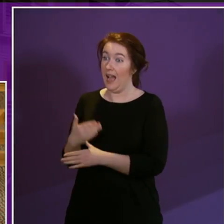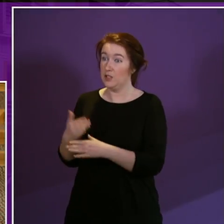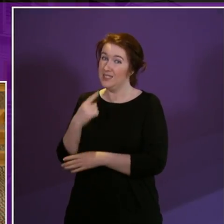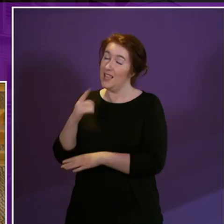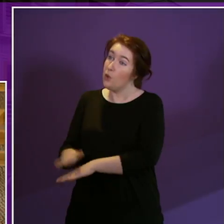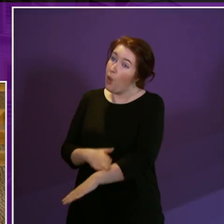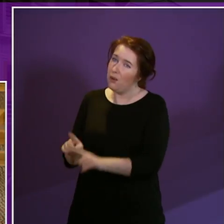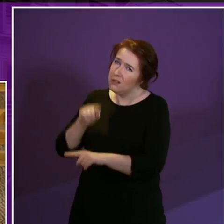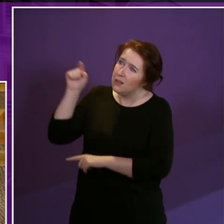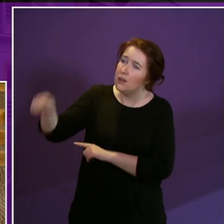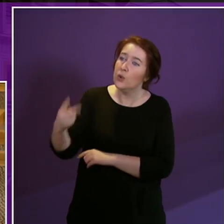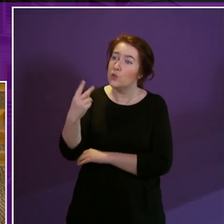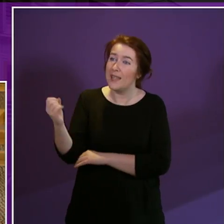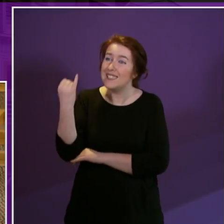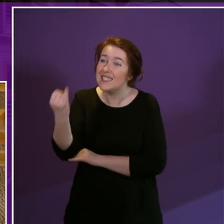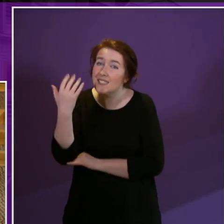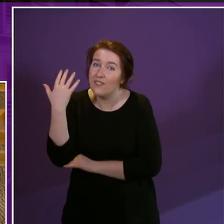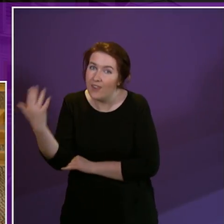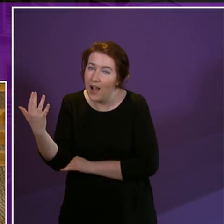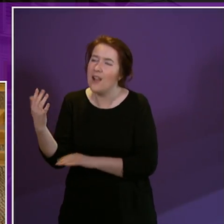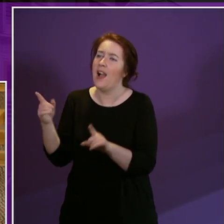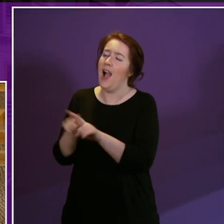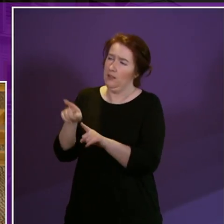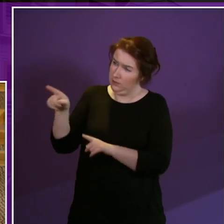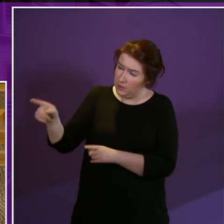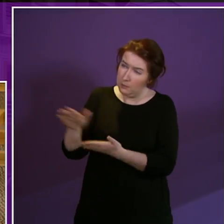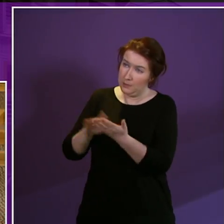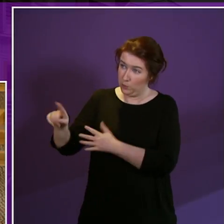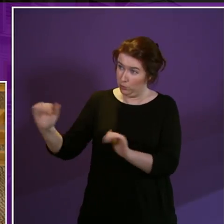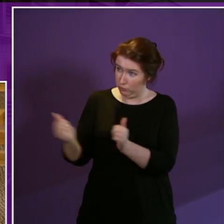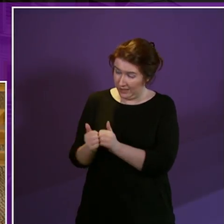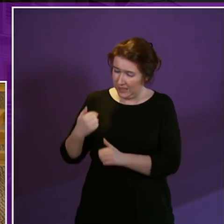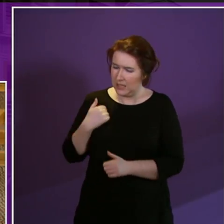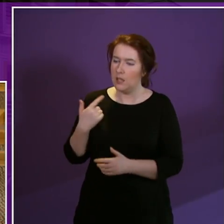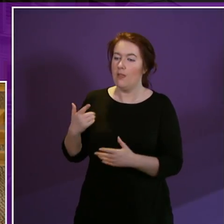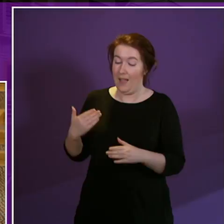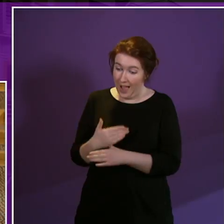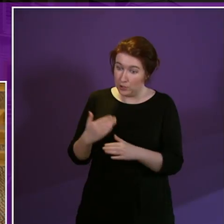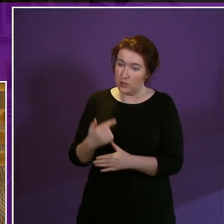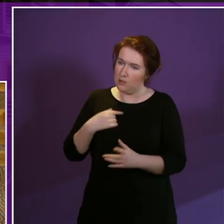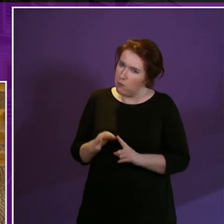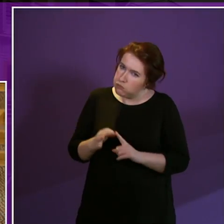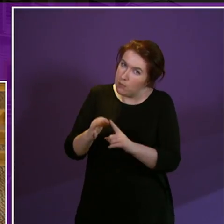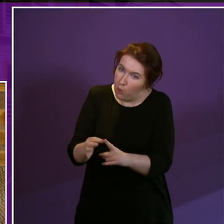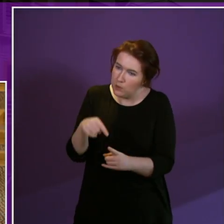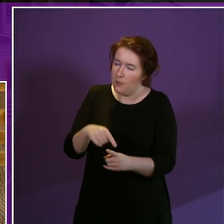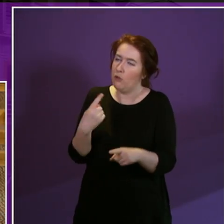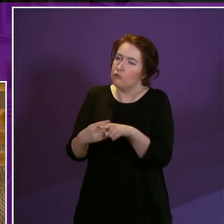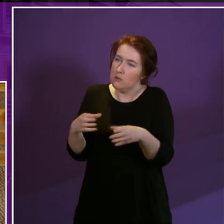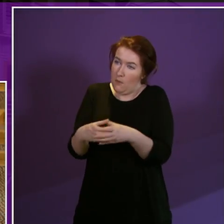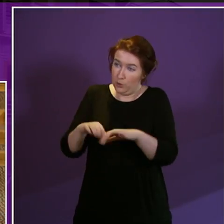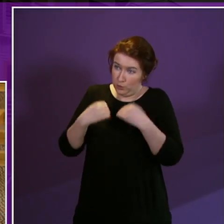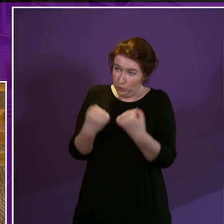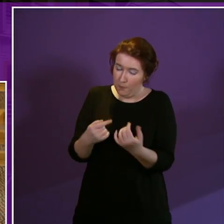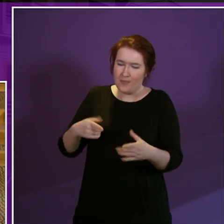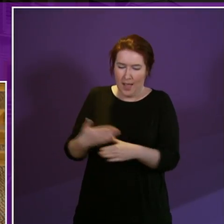take it till 2065, and will the member therefore agree with the actions proposed by that cross-party group,